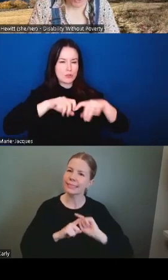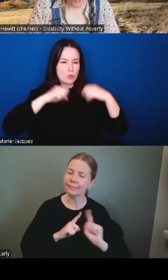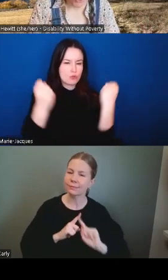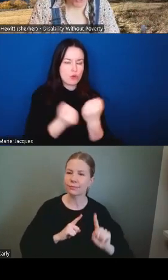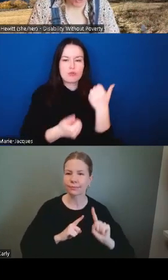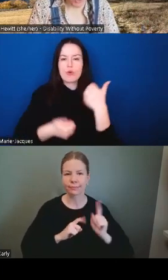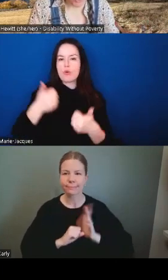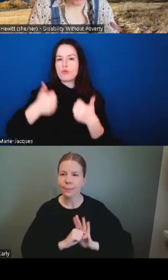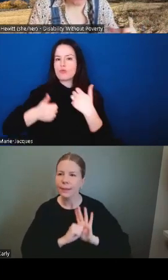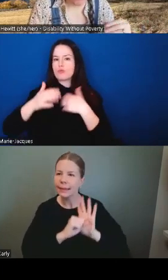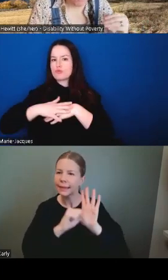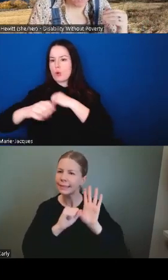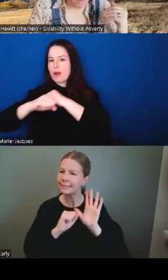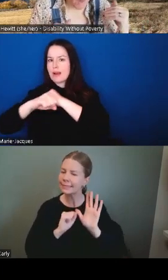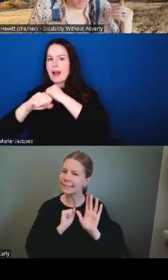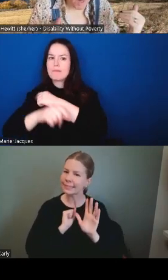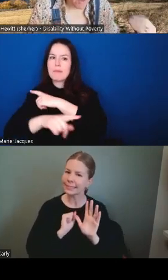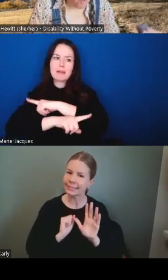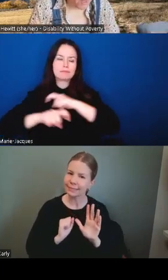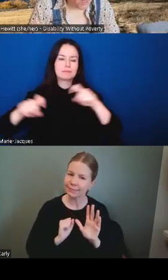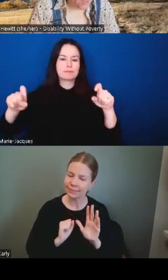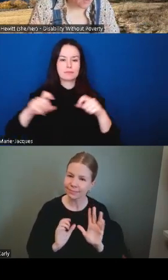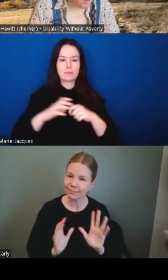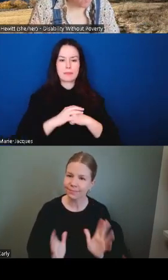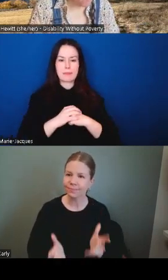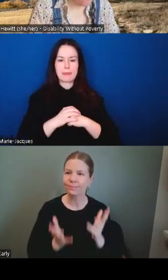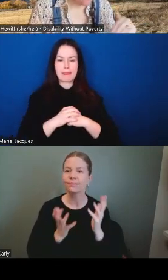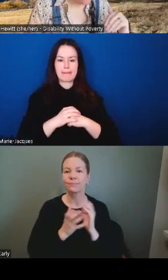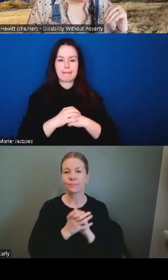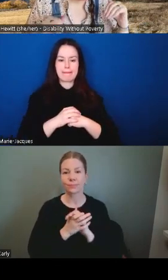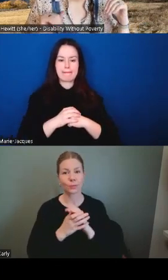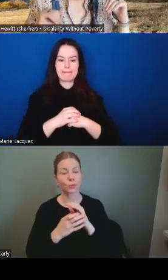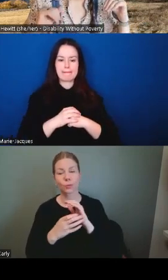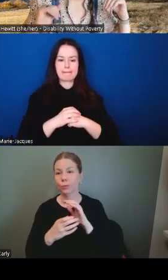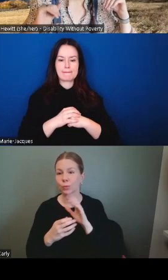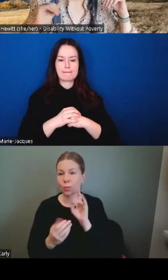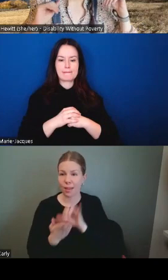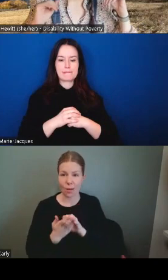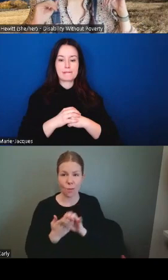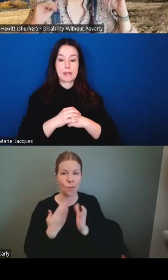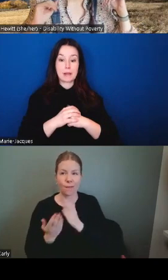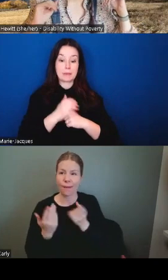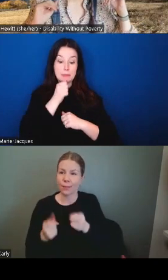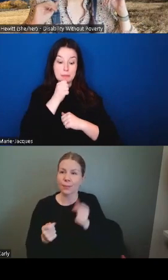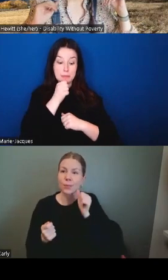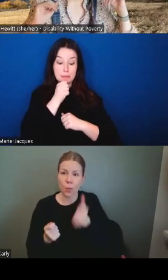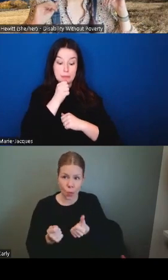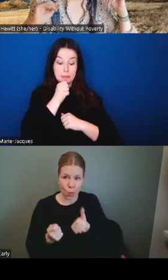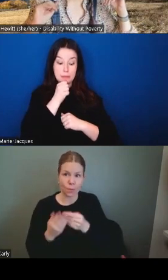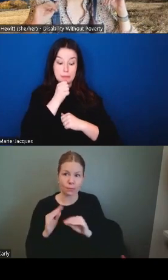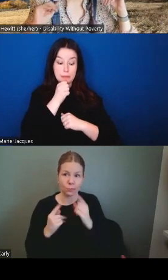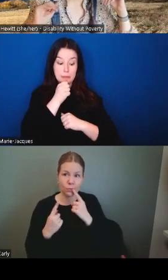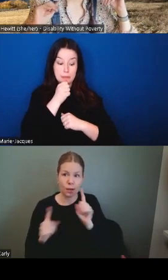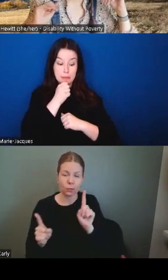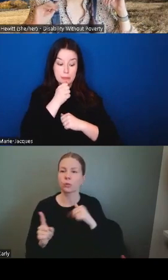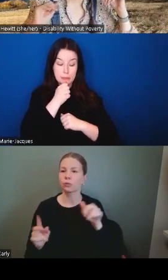to launch um on whatever we hear tomorrow we have um